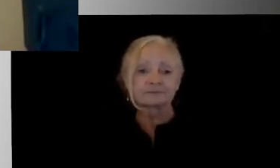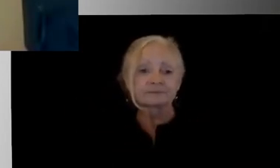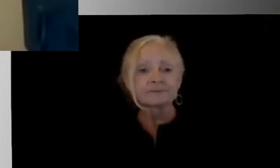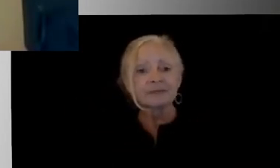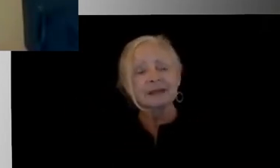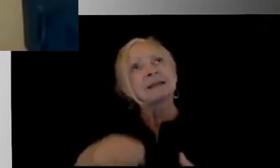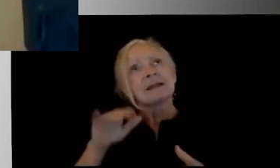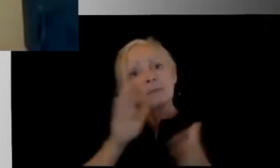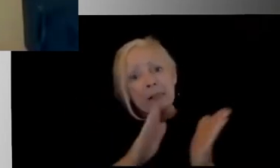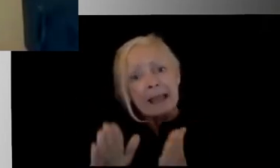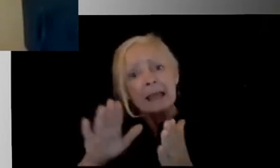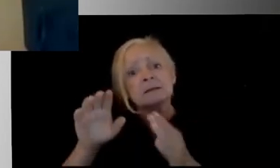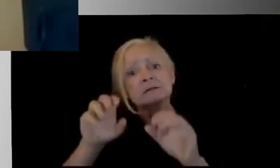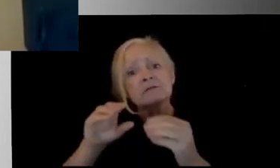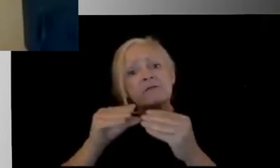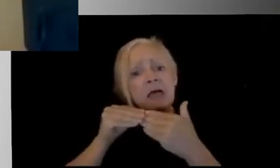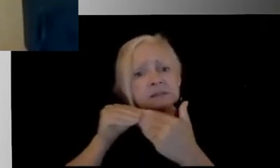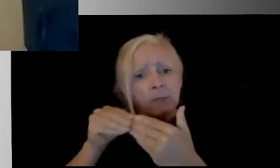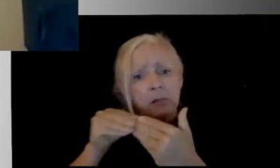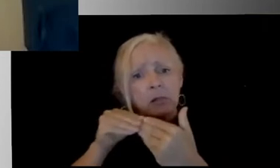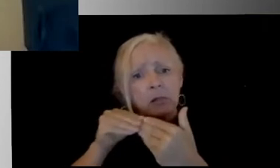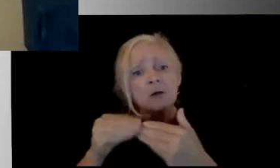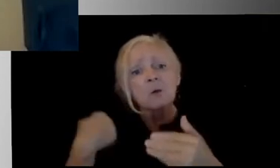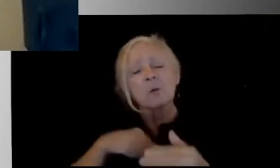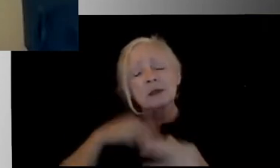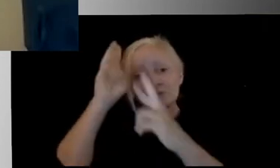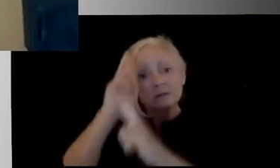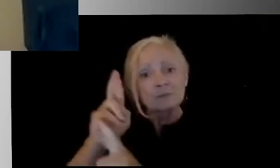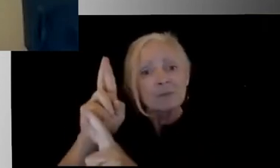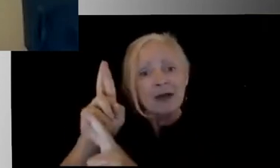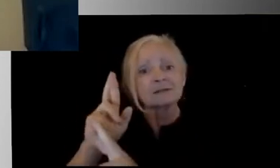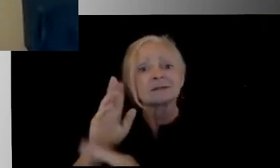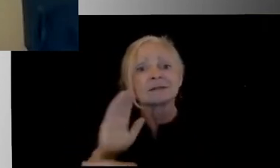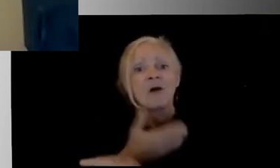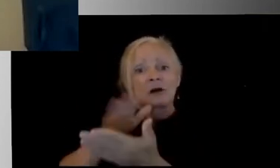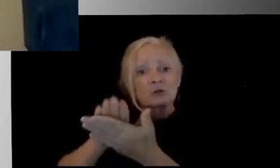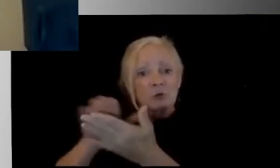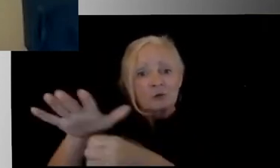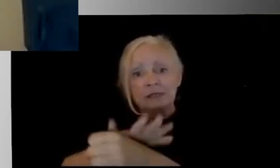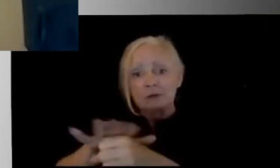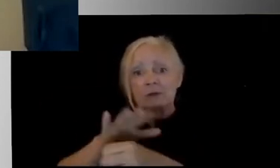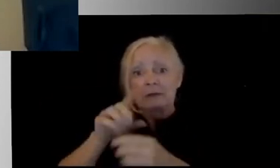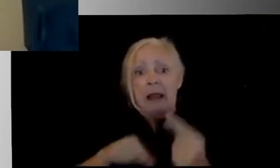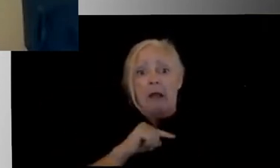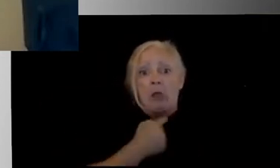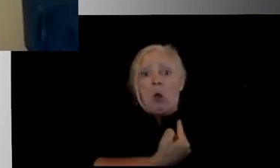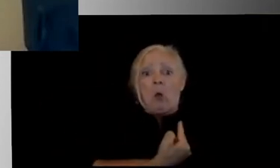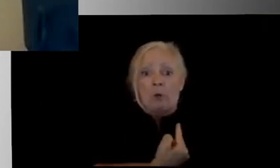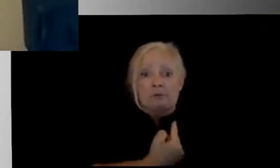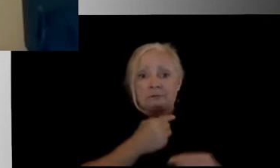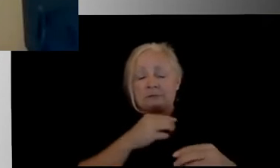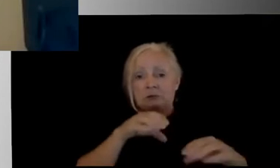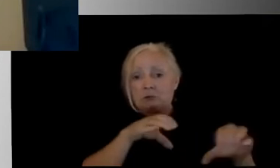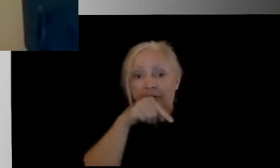plan. And we highly respect the partnerships that we have with our school districts. Like, we can't, we cannot do this alone. And so, you